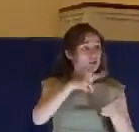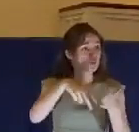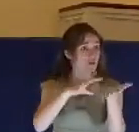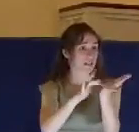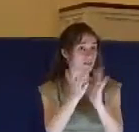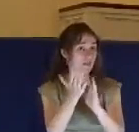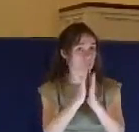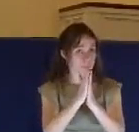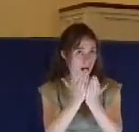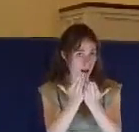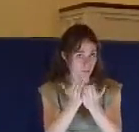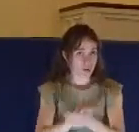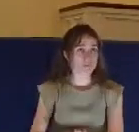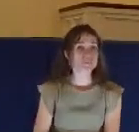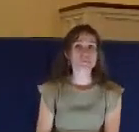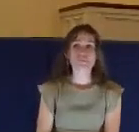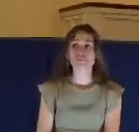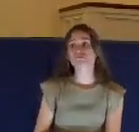today?